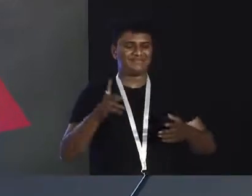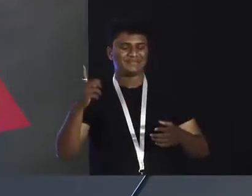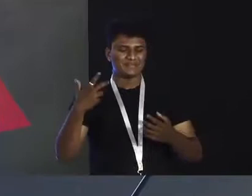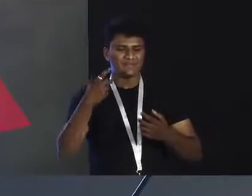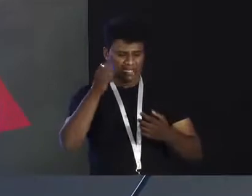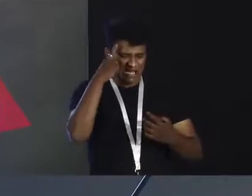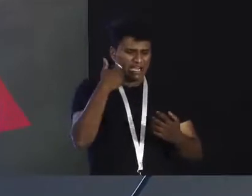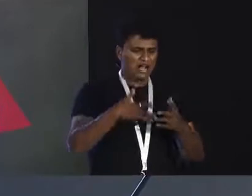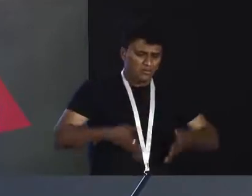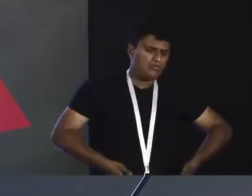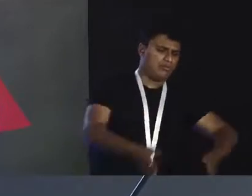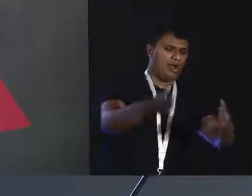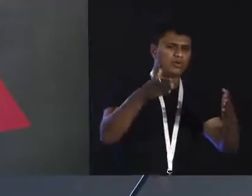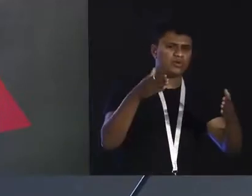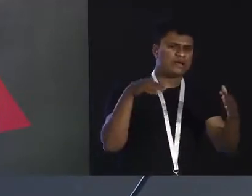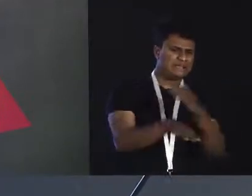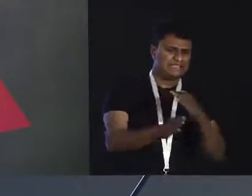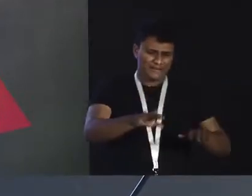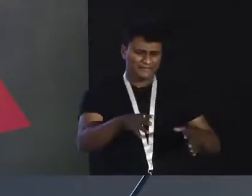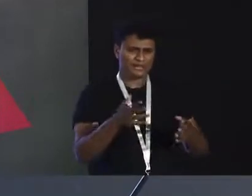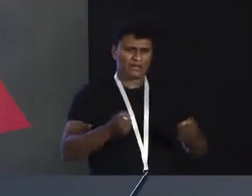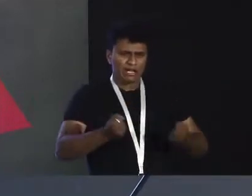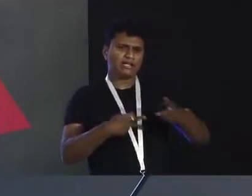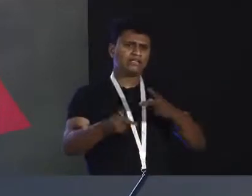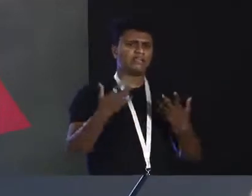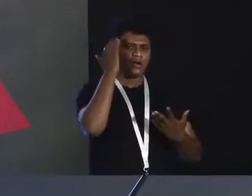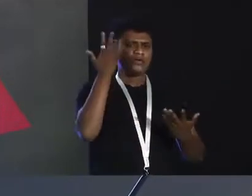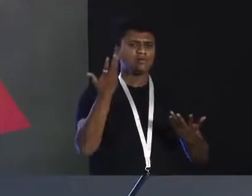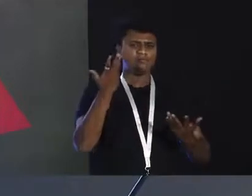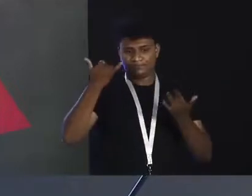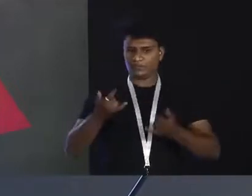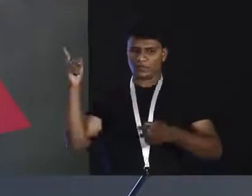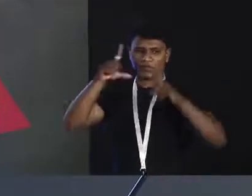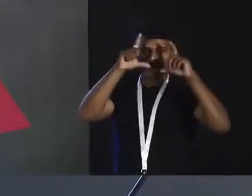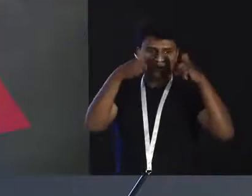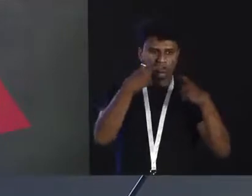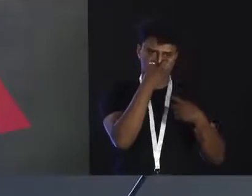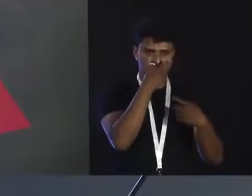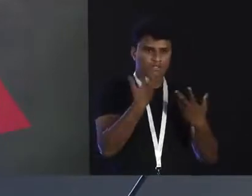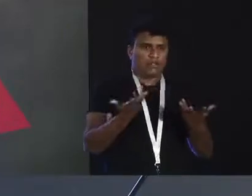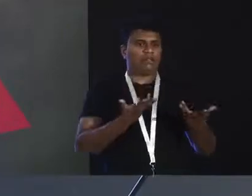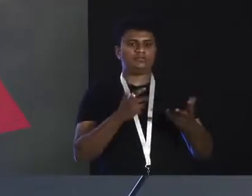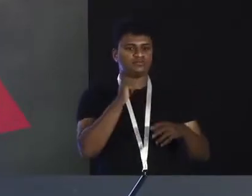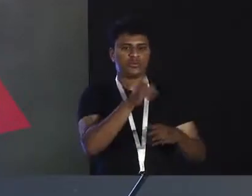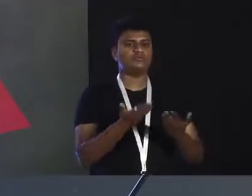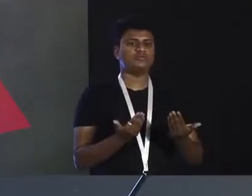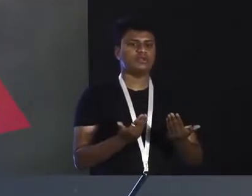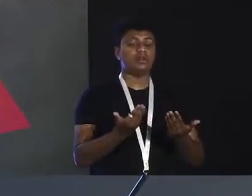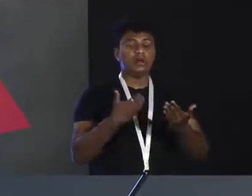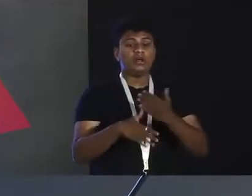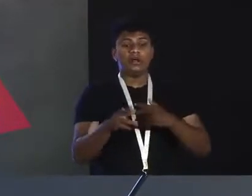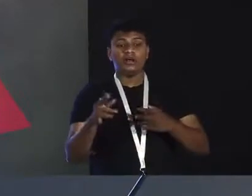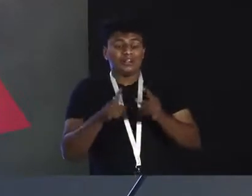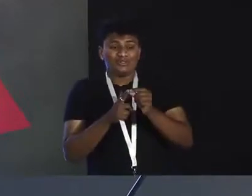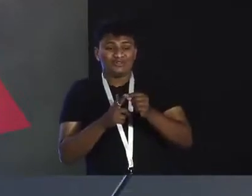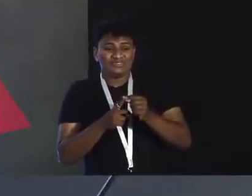So, how it works is, now very quickly coming to photography. What I do is I use the